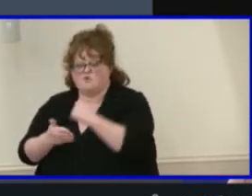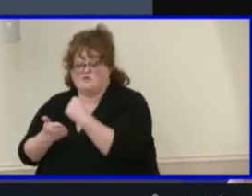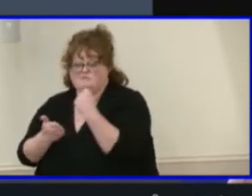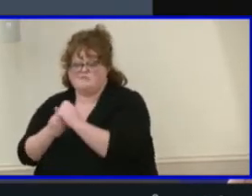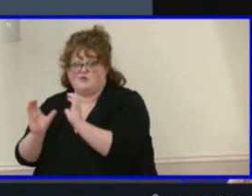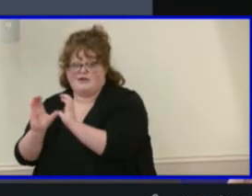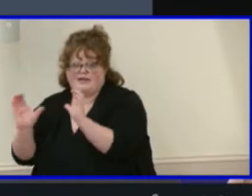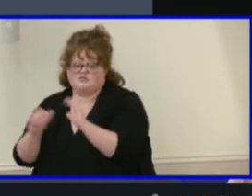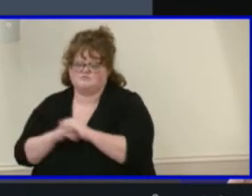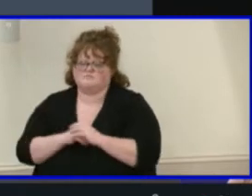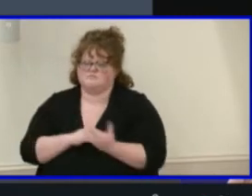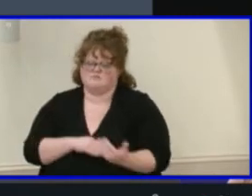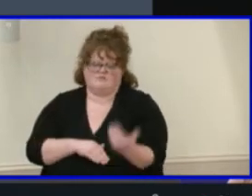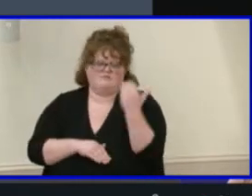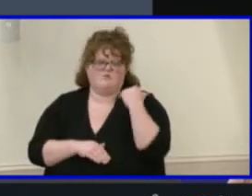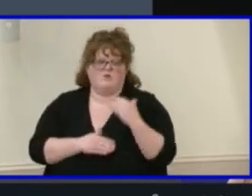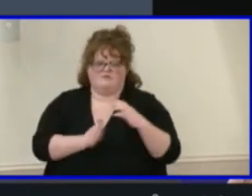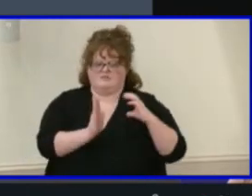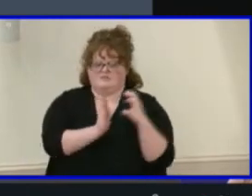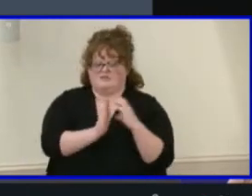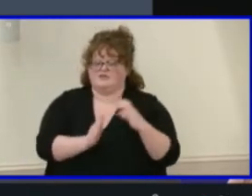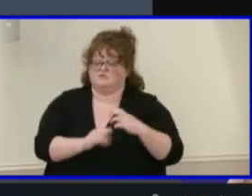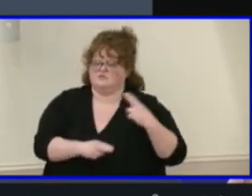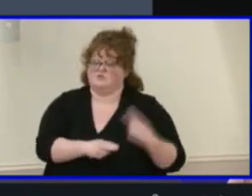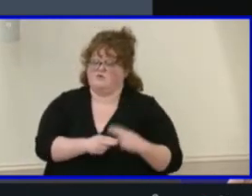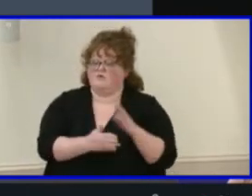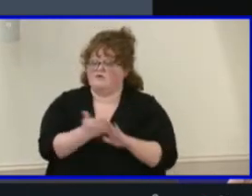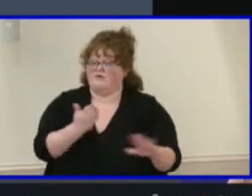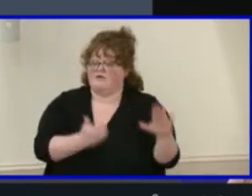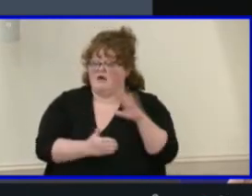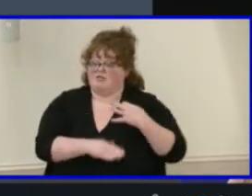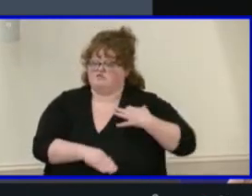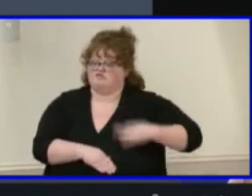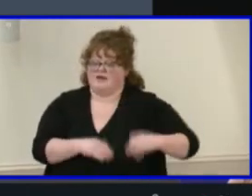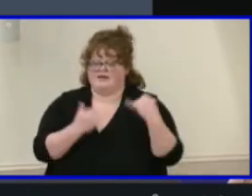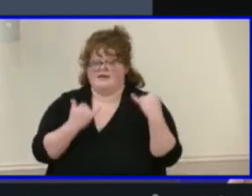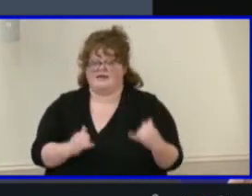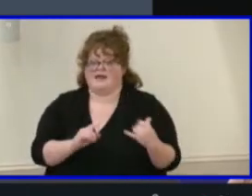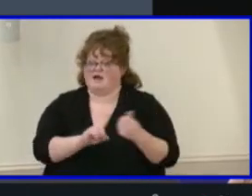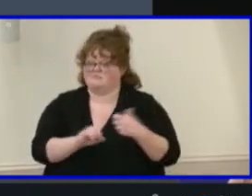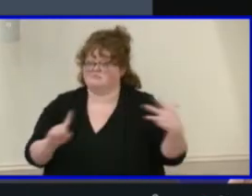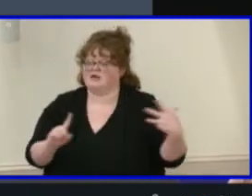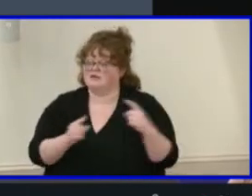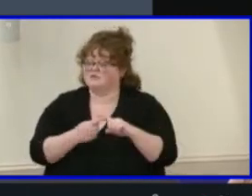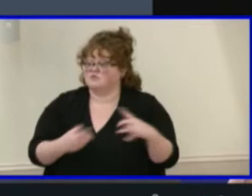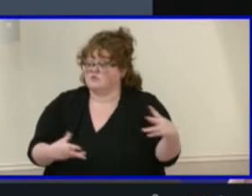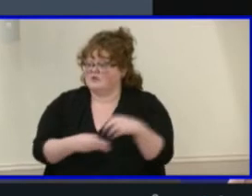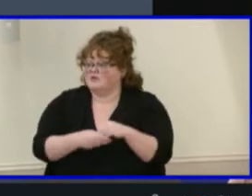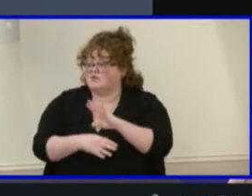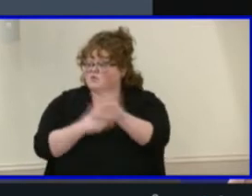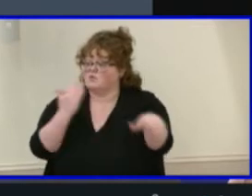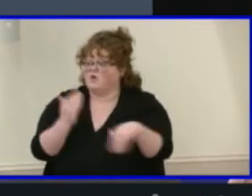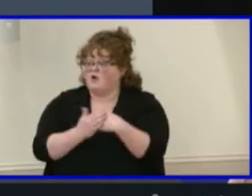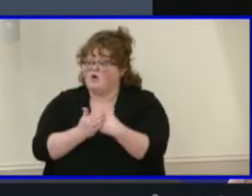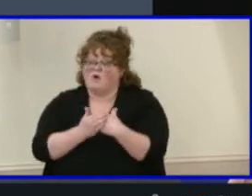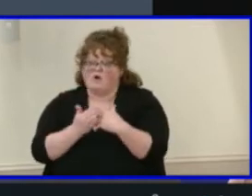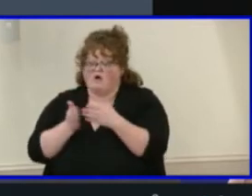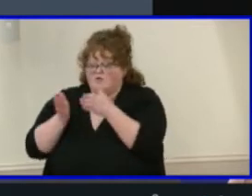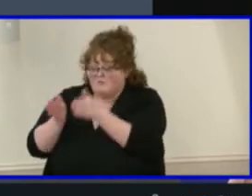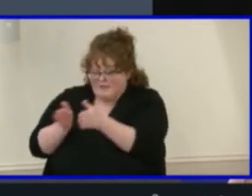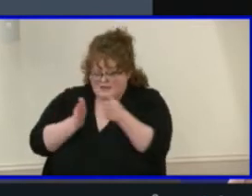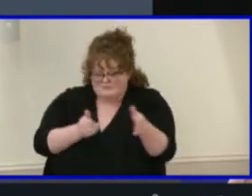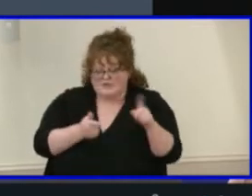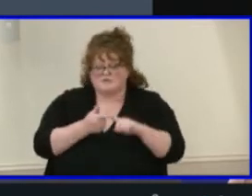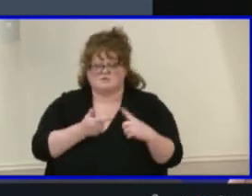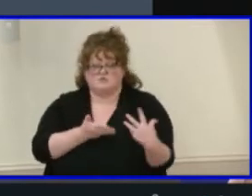previously known as college credit was expanded and now includes all aspects of earning college credit while in high school in one